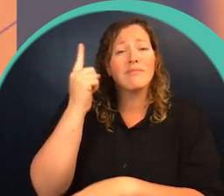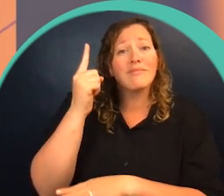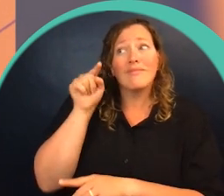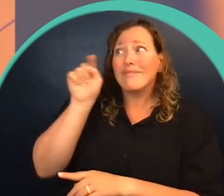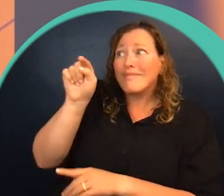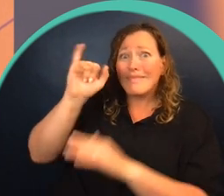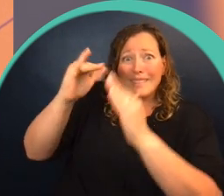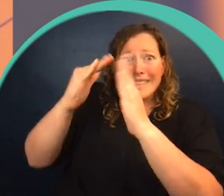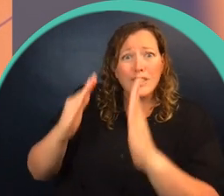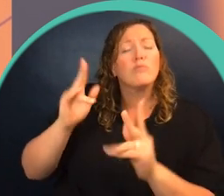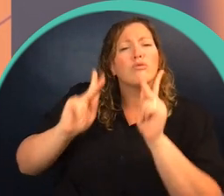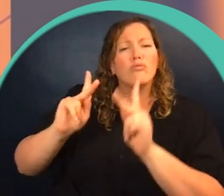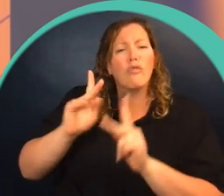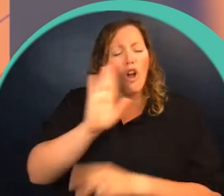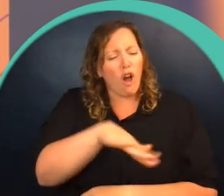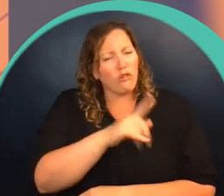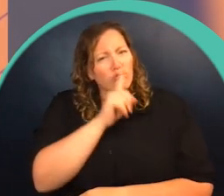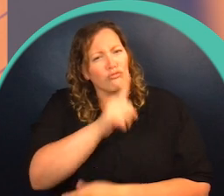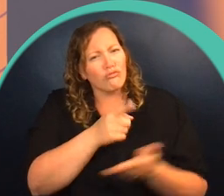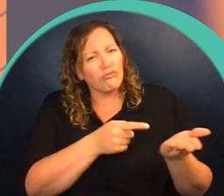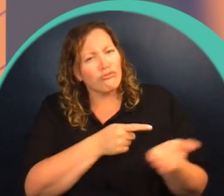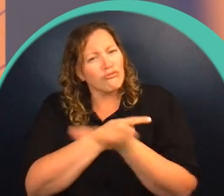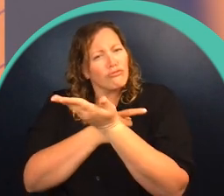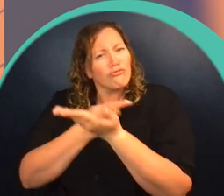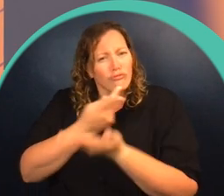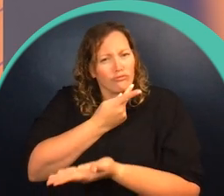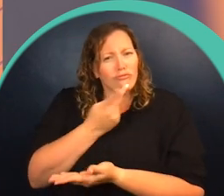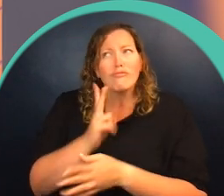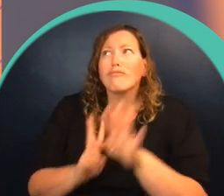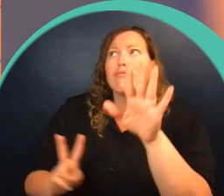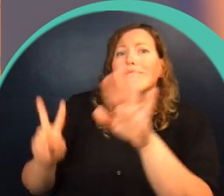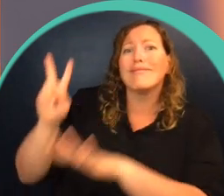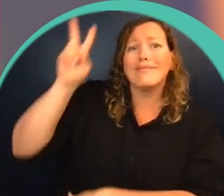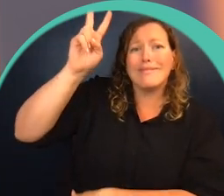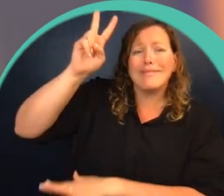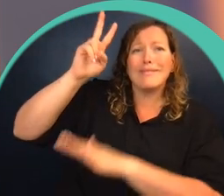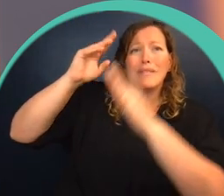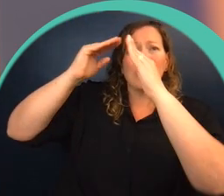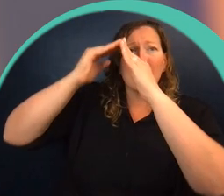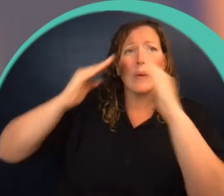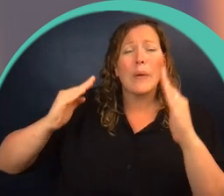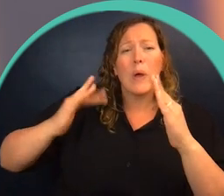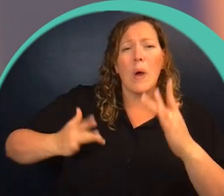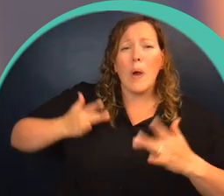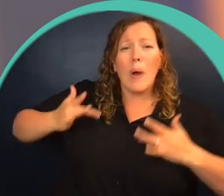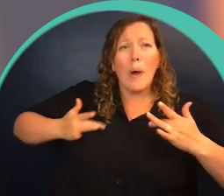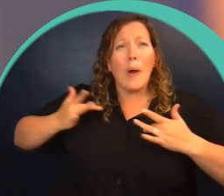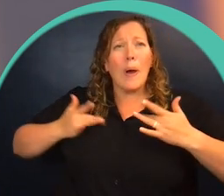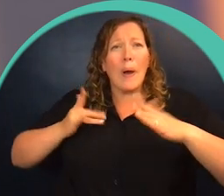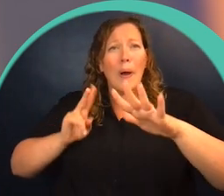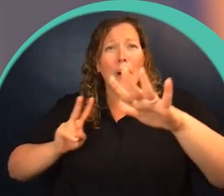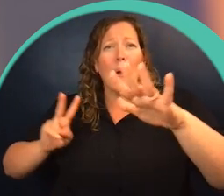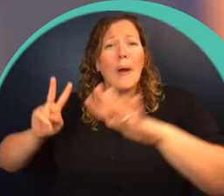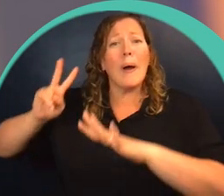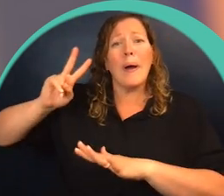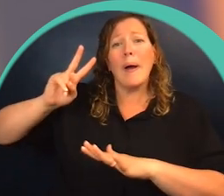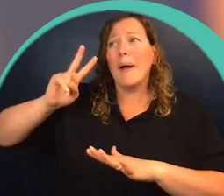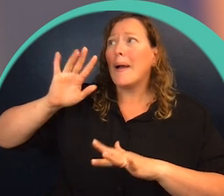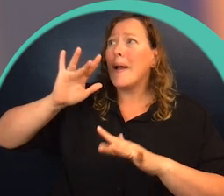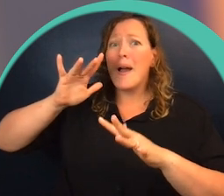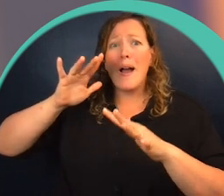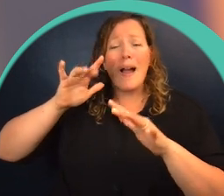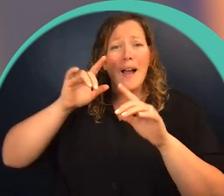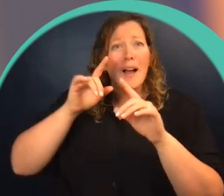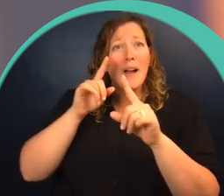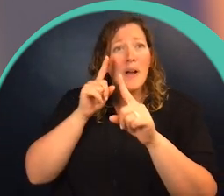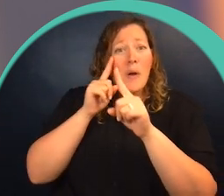The people living in the house had given us permission to climb onto the roof that night, and as the sun had set, I had watched excitedly from a lower